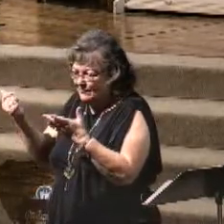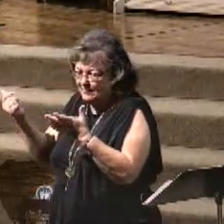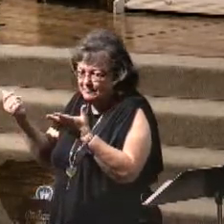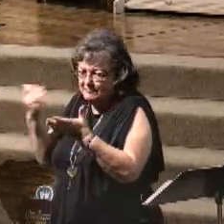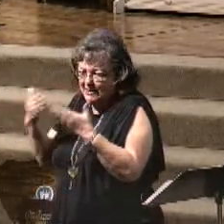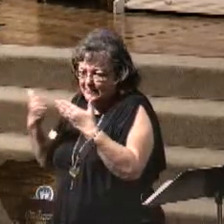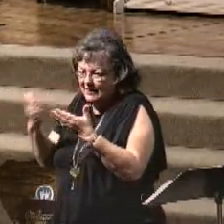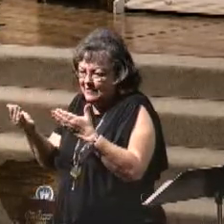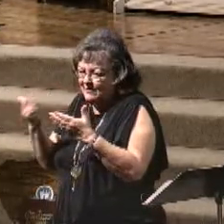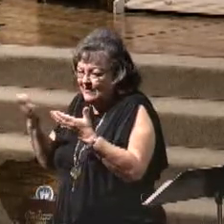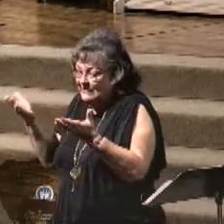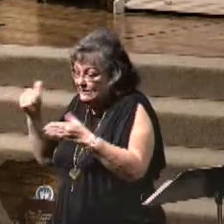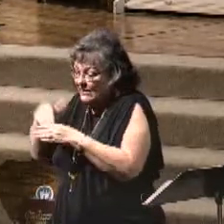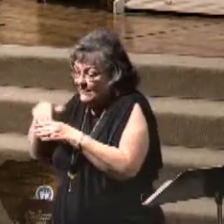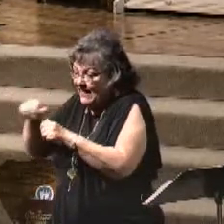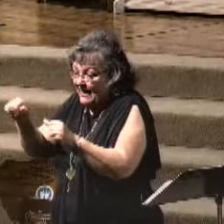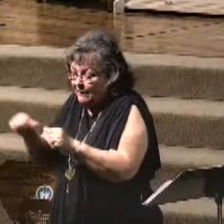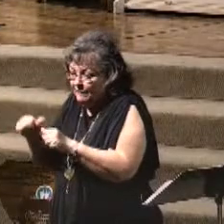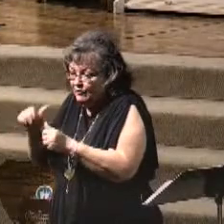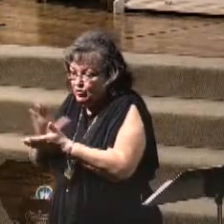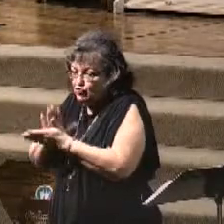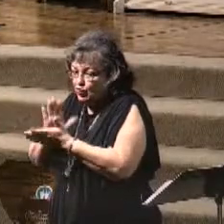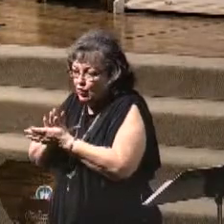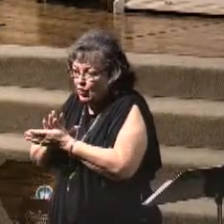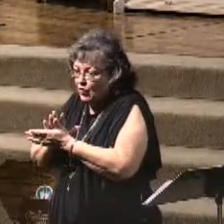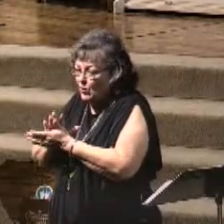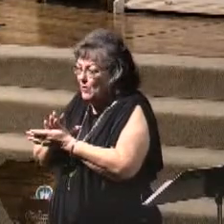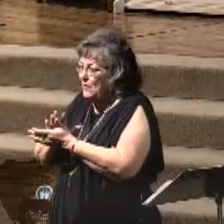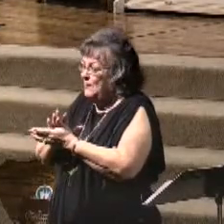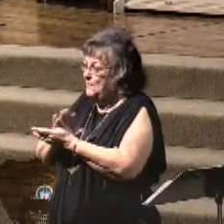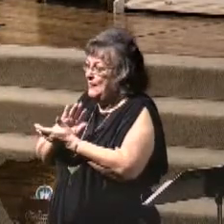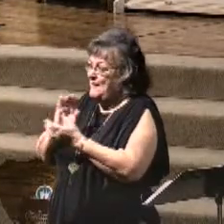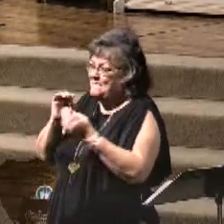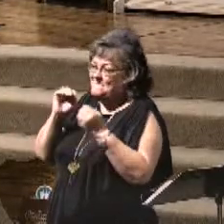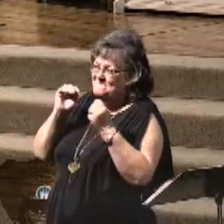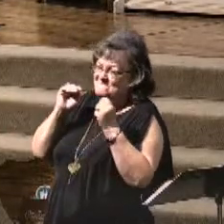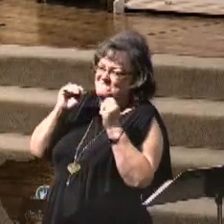things that were in that area of the school, it just turned into an inferno.